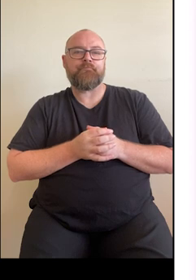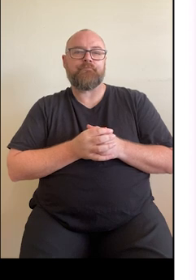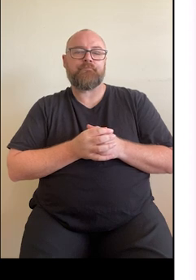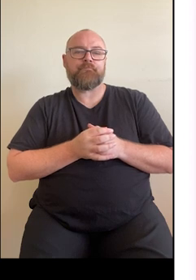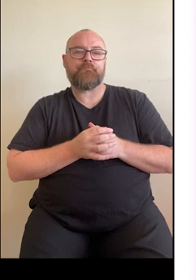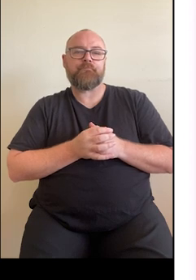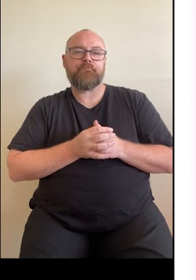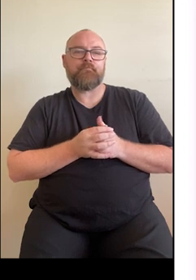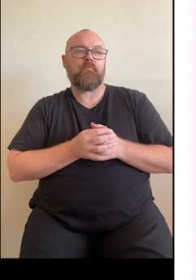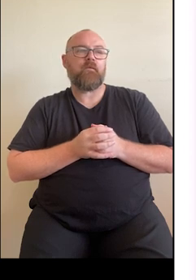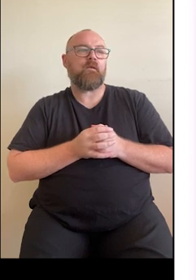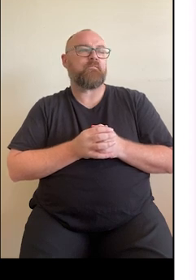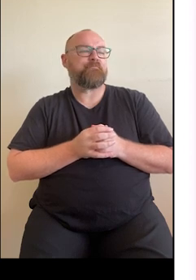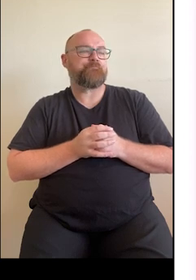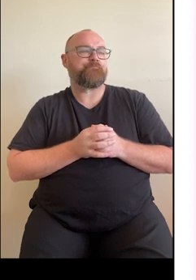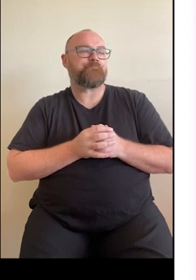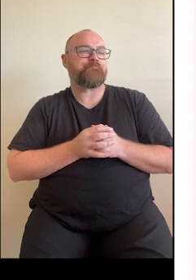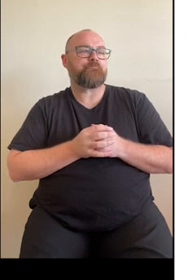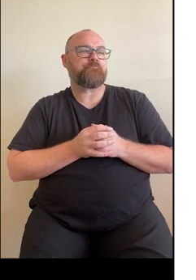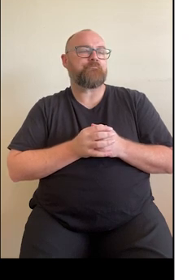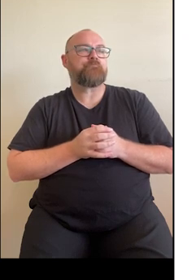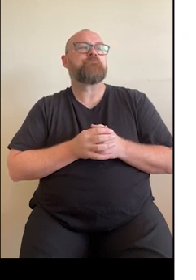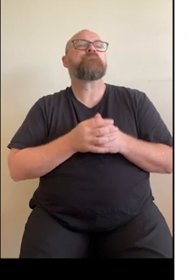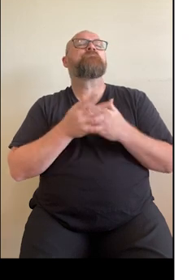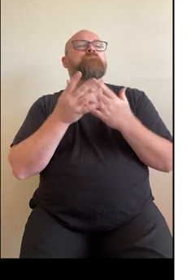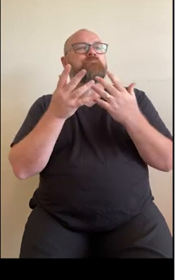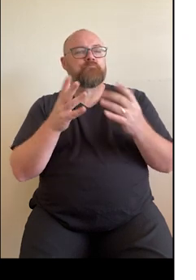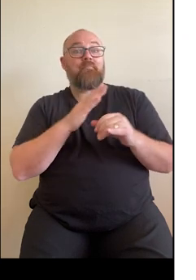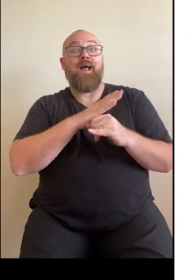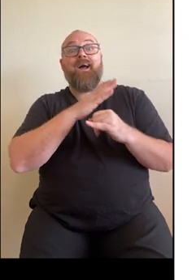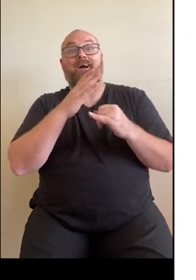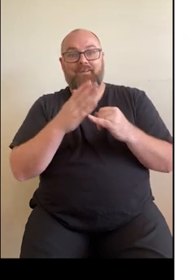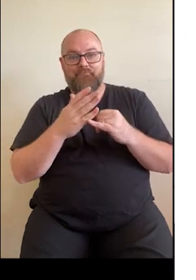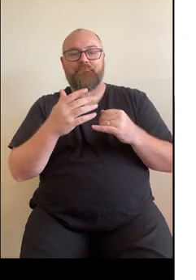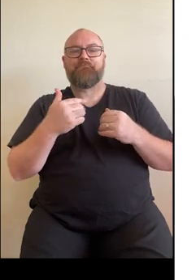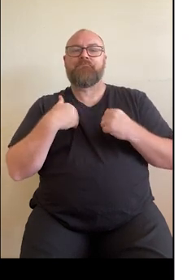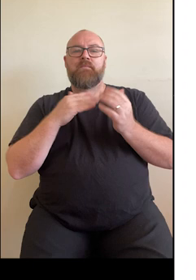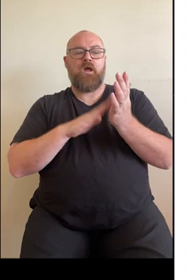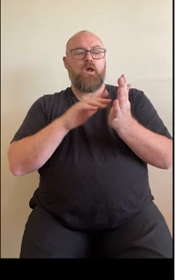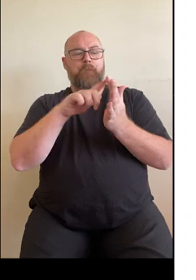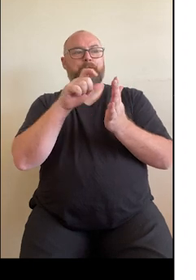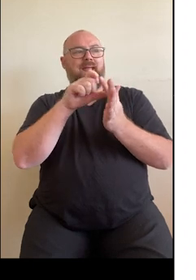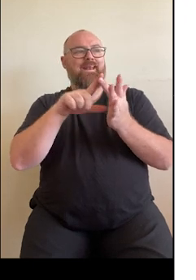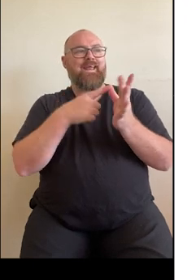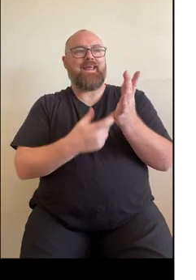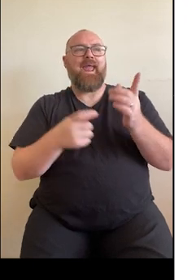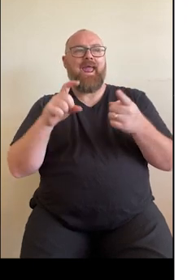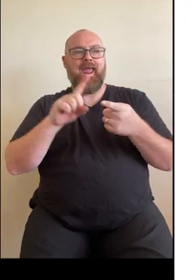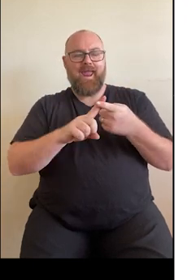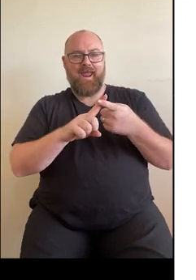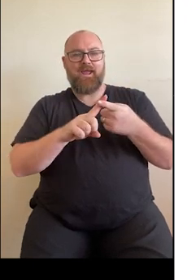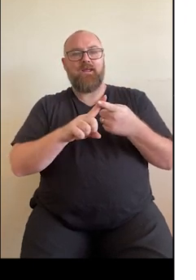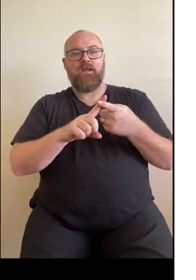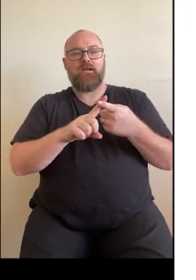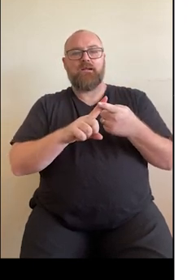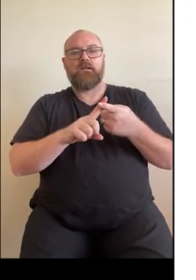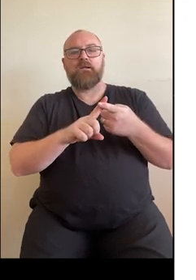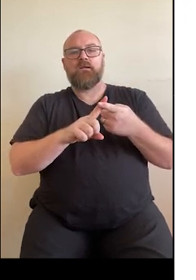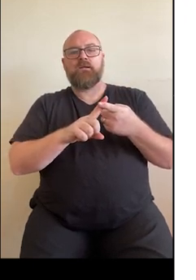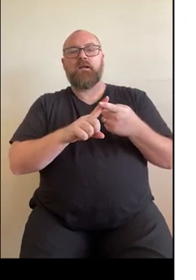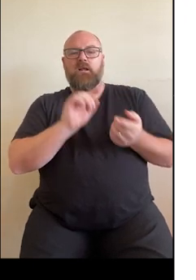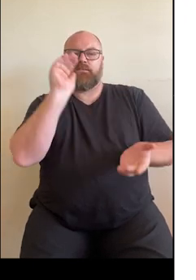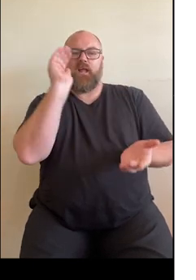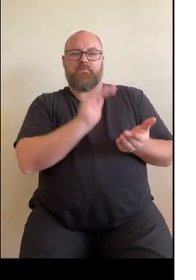more. And lastly but not least, the Medicare subsidy supporting this check is due to expire on the